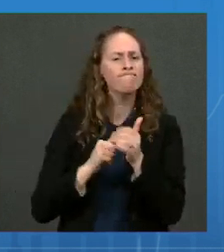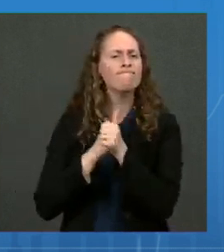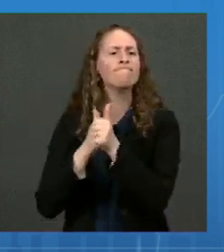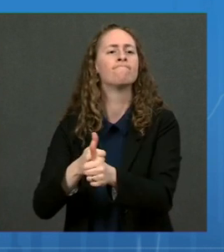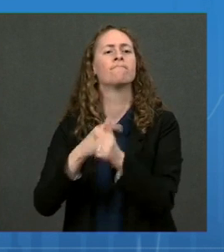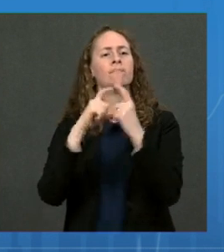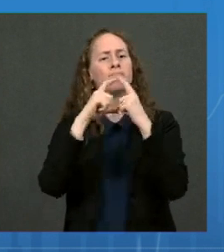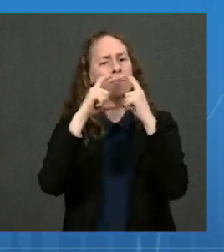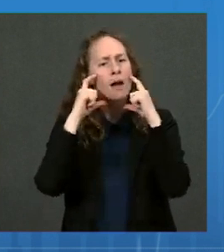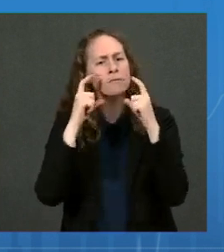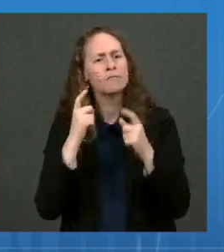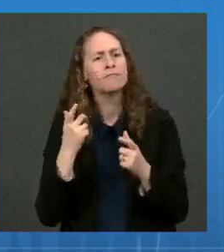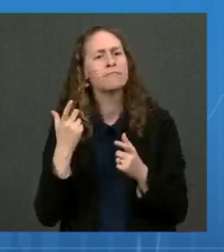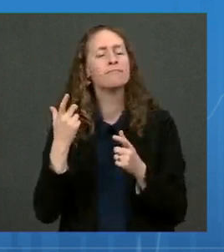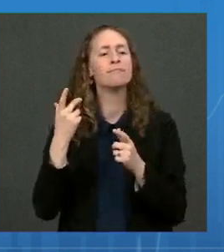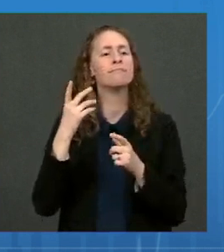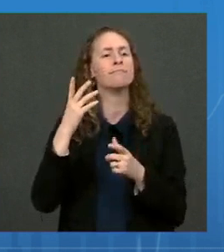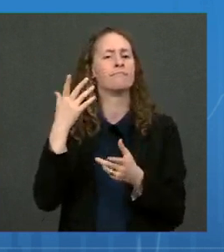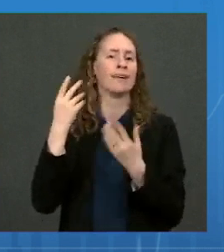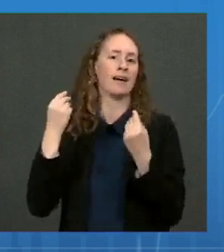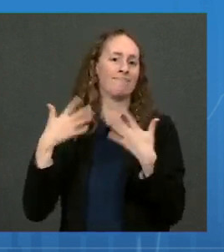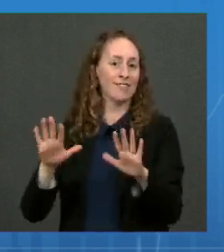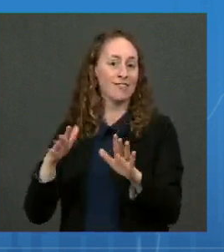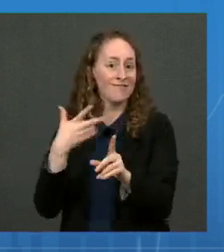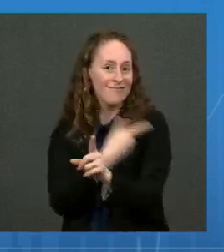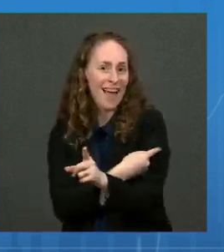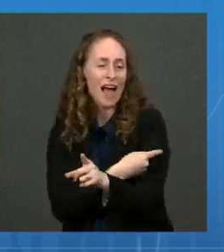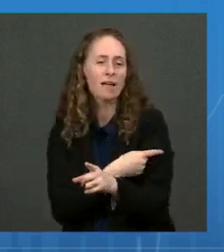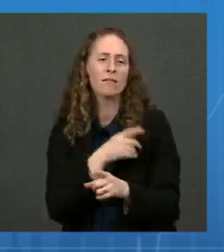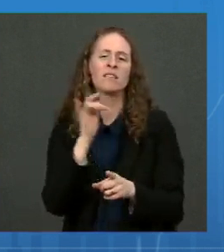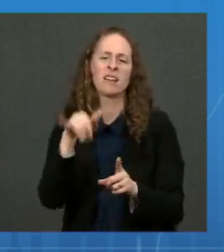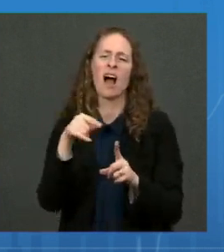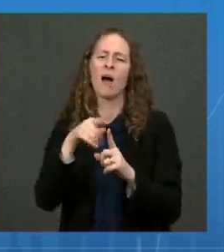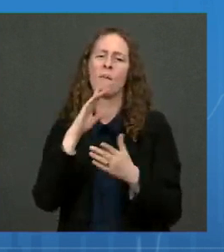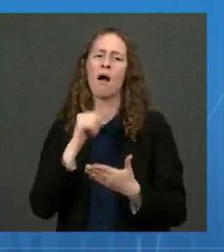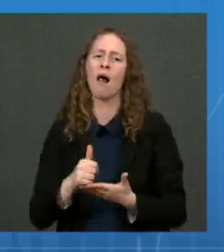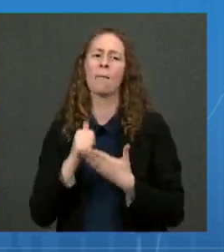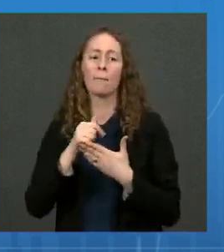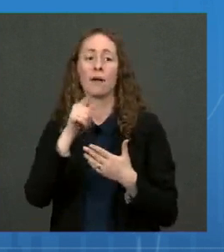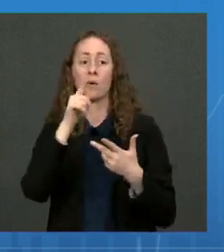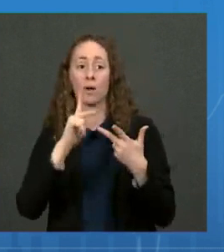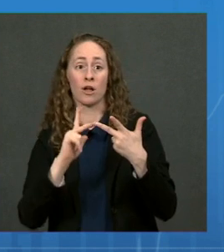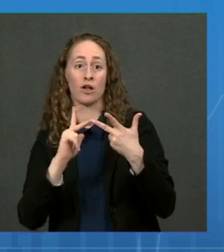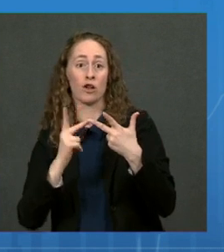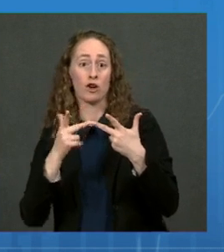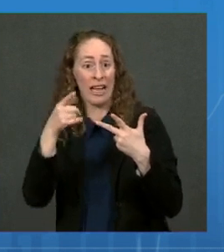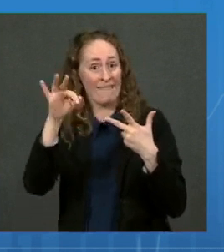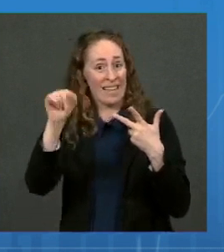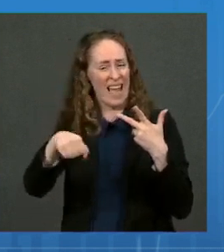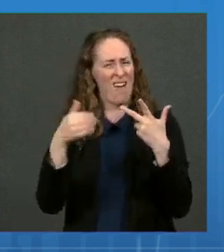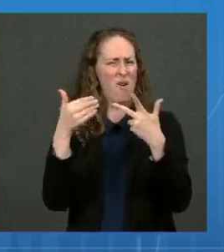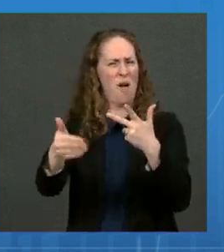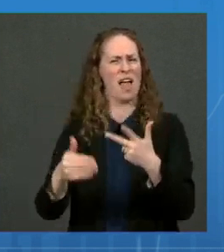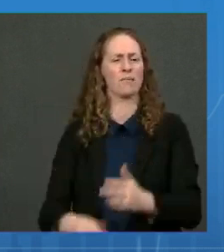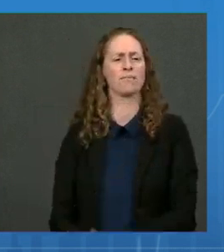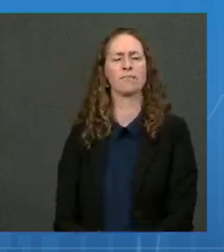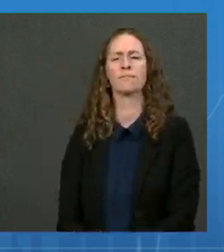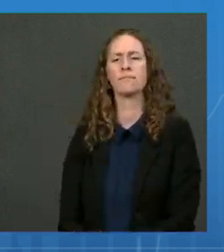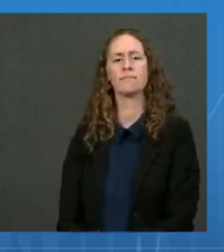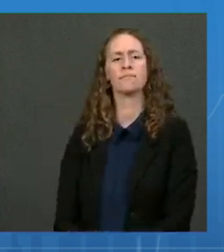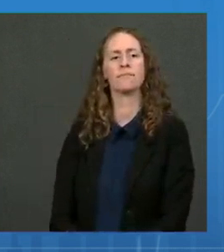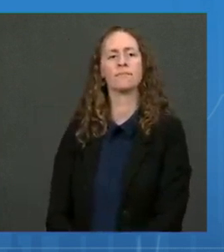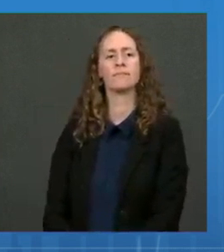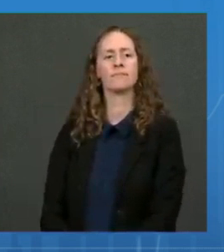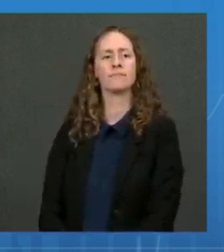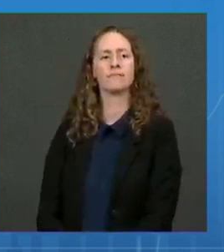that includes getting vaccinated, getting your family vaccinated, getting your booster if you're eligible. Yeah, Jeff, I would just emphasize what Dr. Fauci and